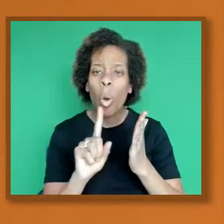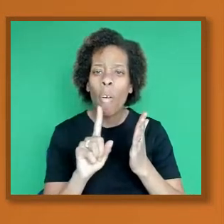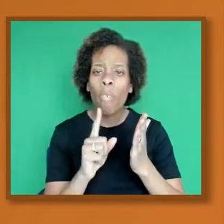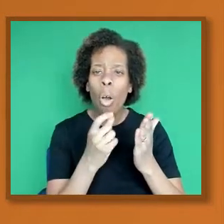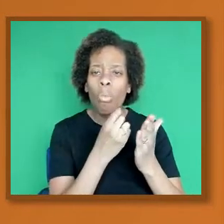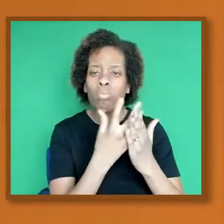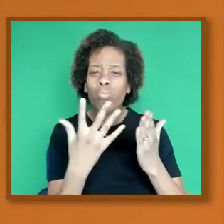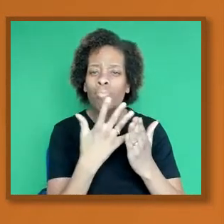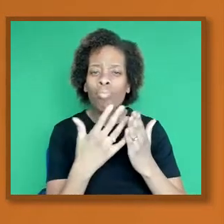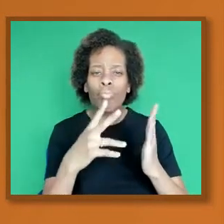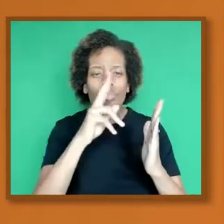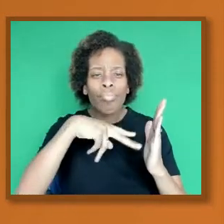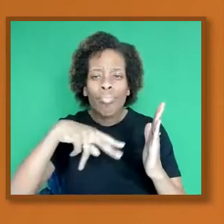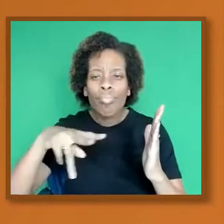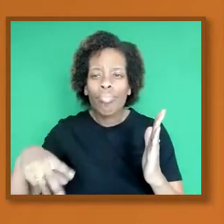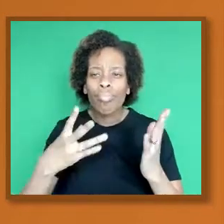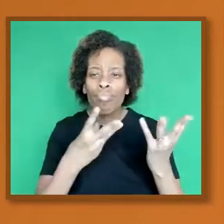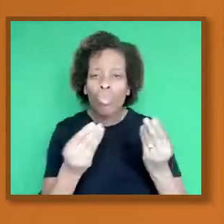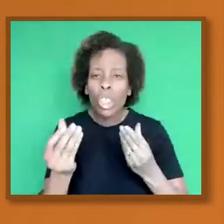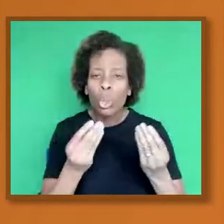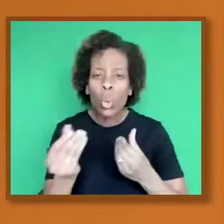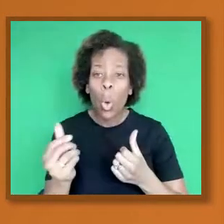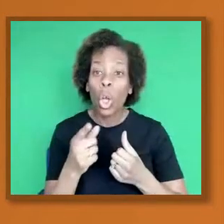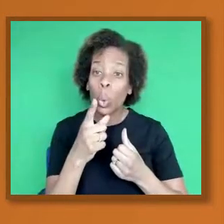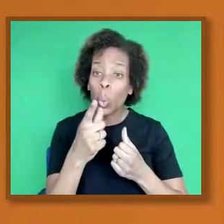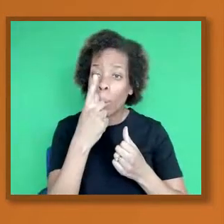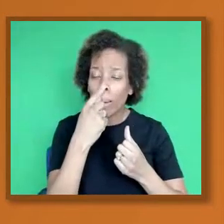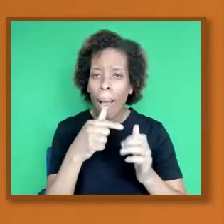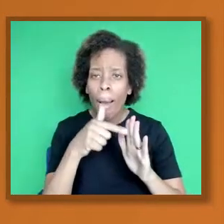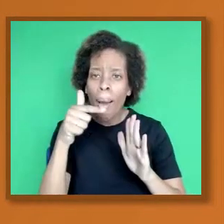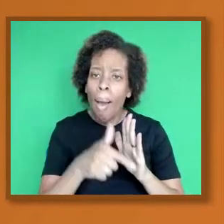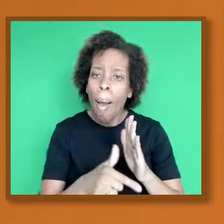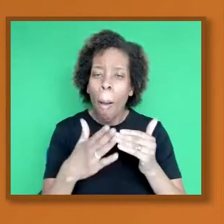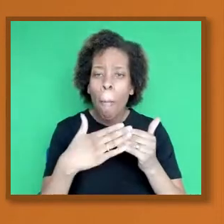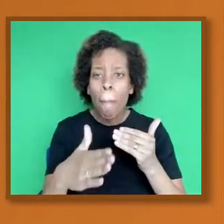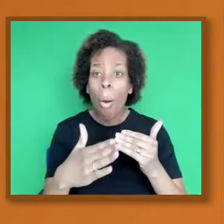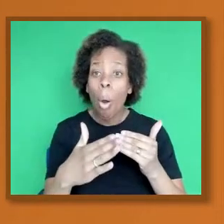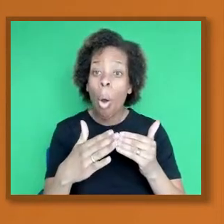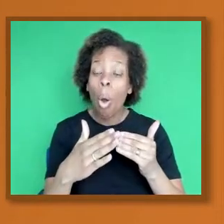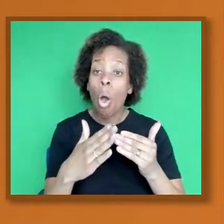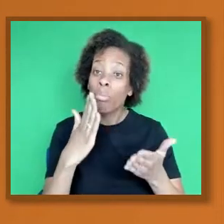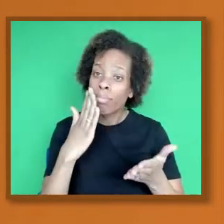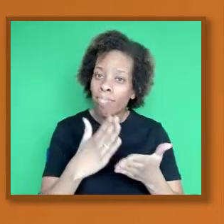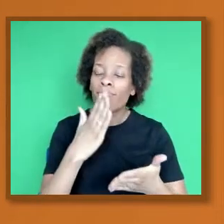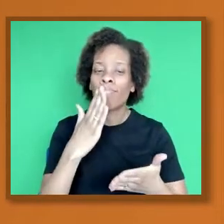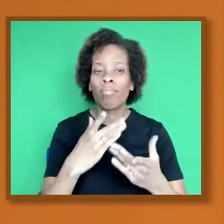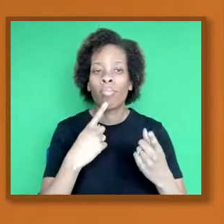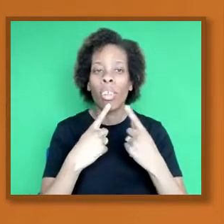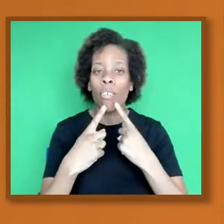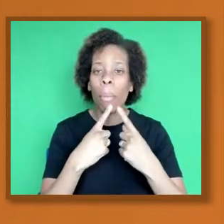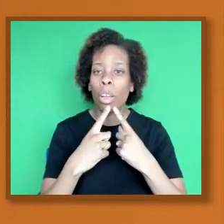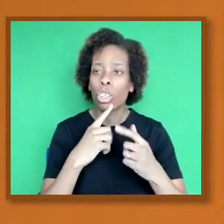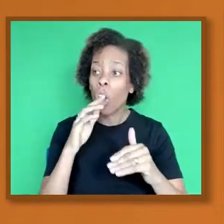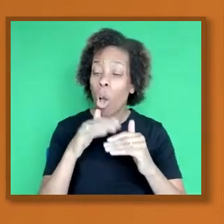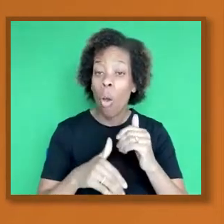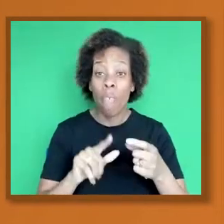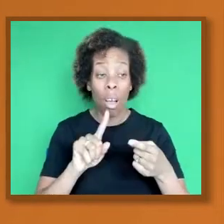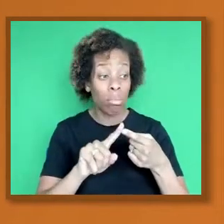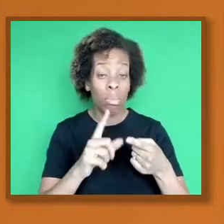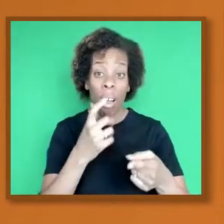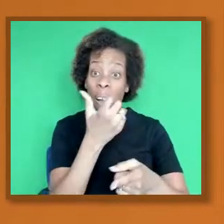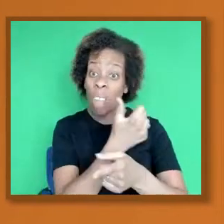information, trusted information as to the whole vaccine process, the whole addressing